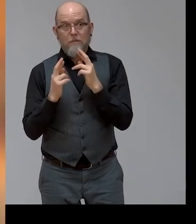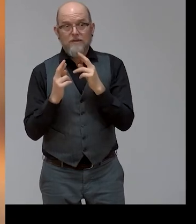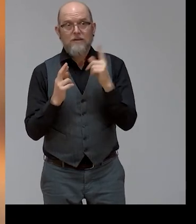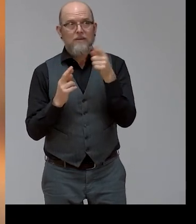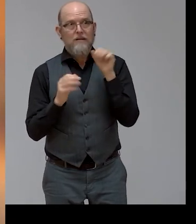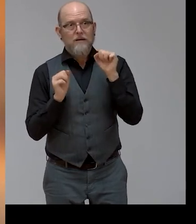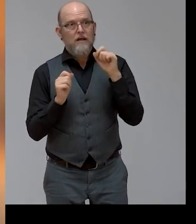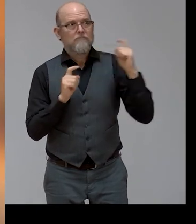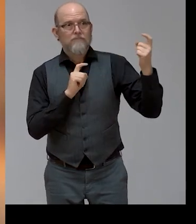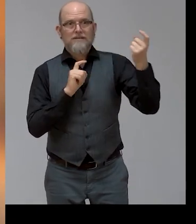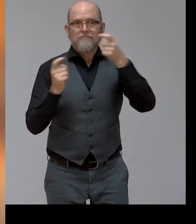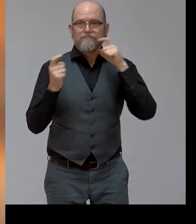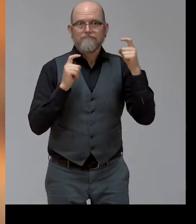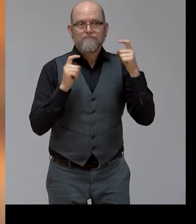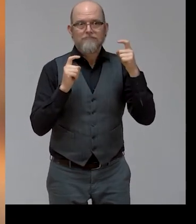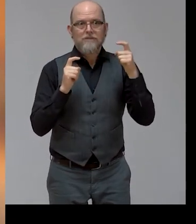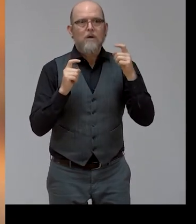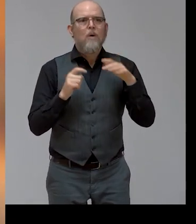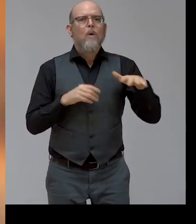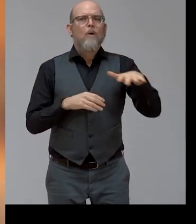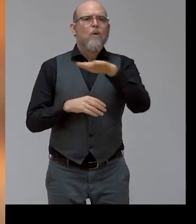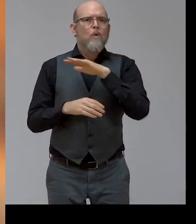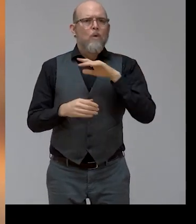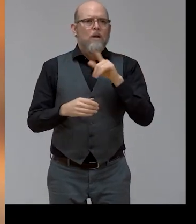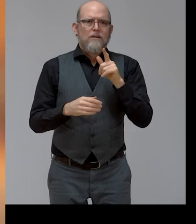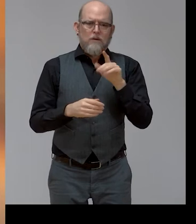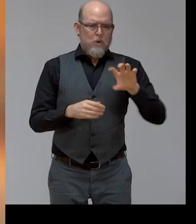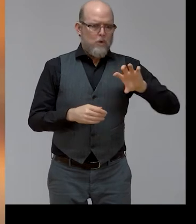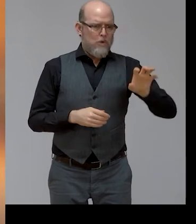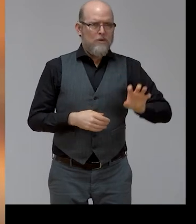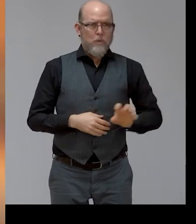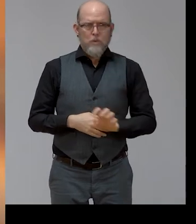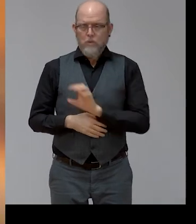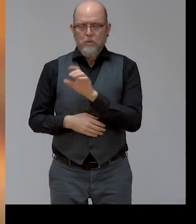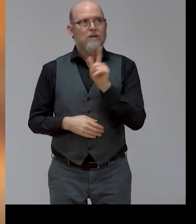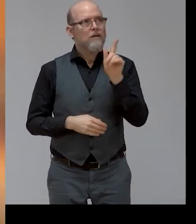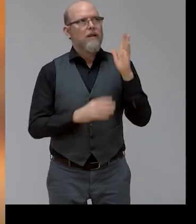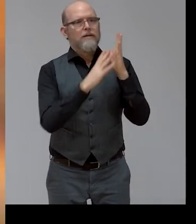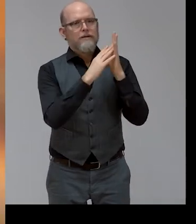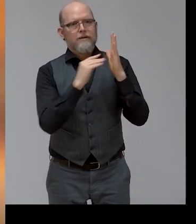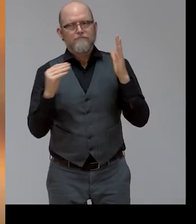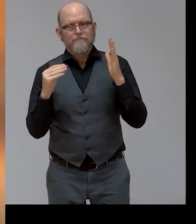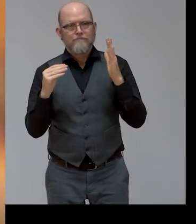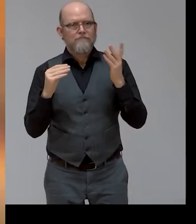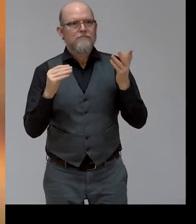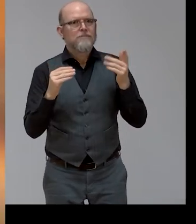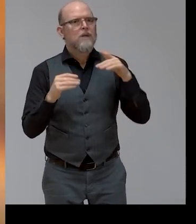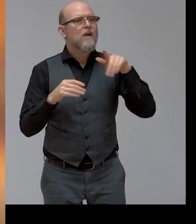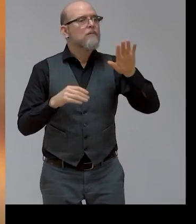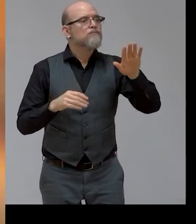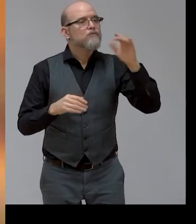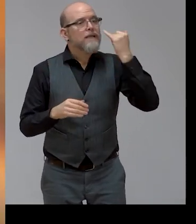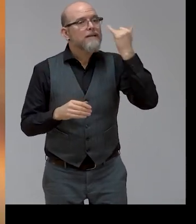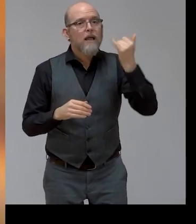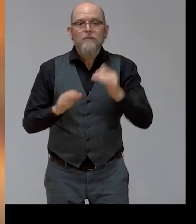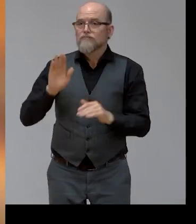the colleagues from other continents. Hopefully, it can also inspire you in your actions, activities,